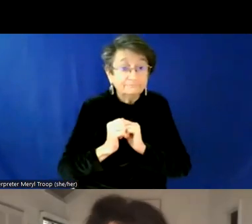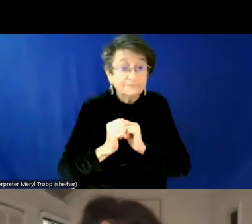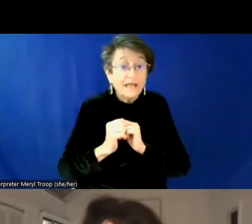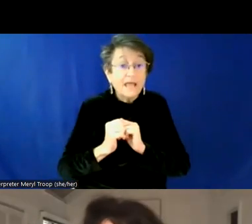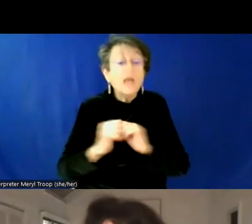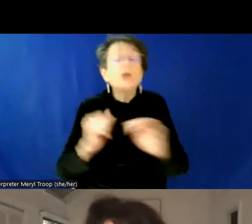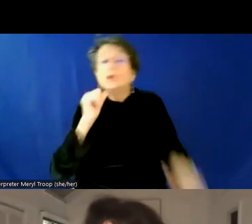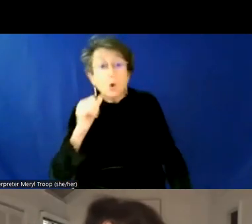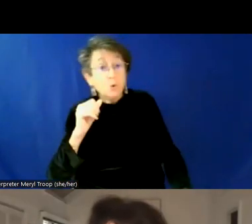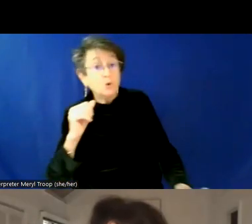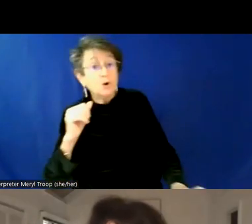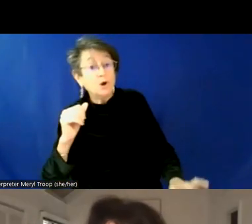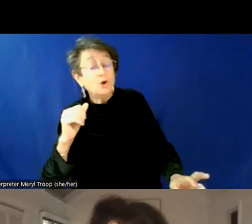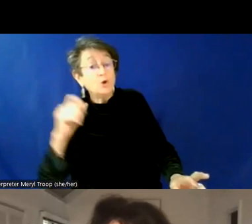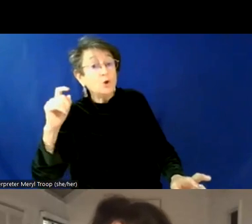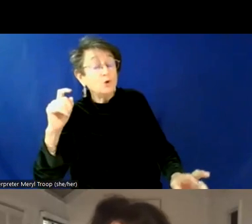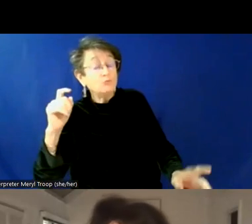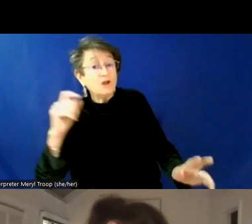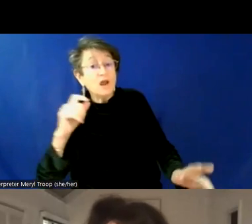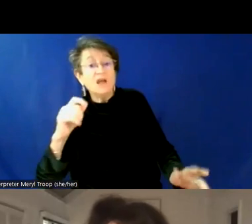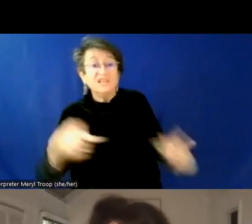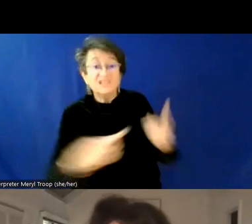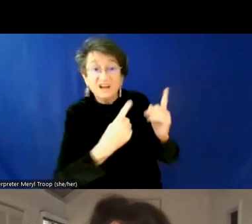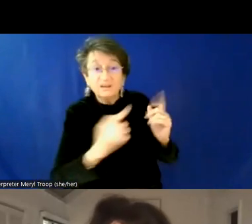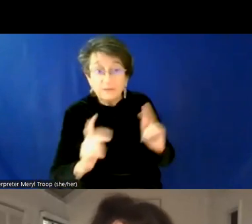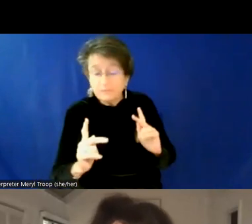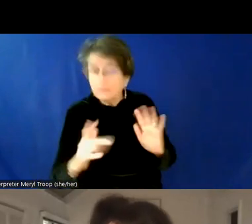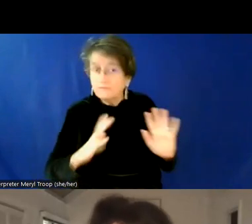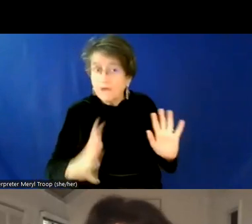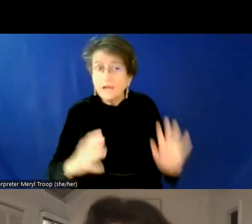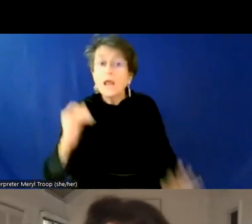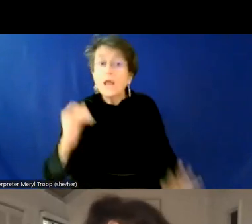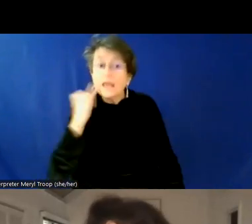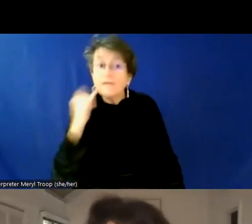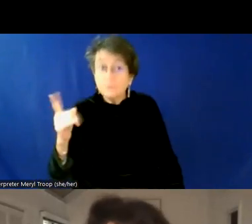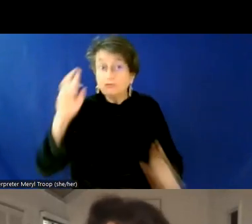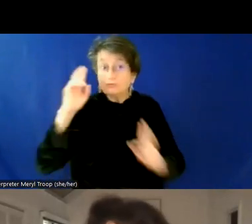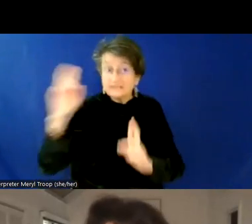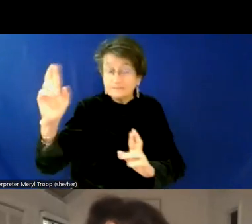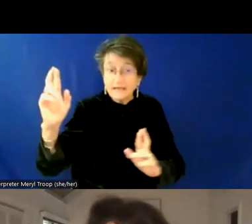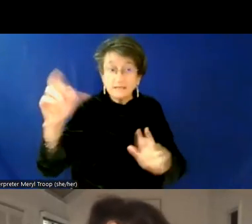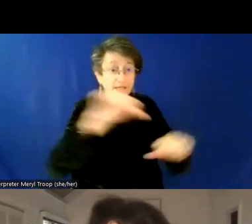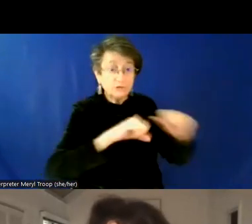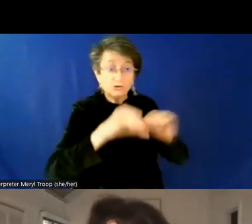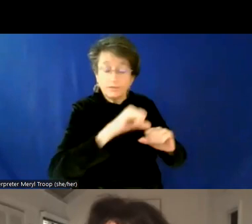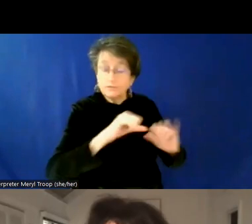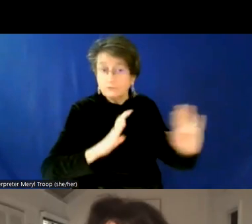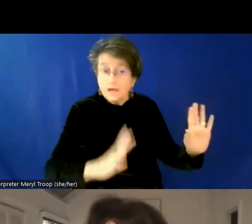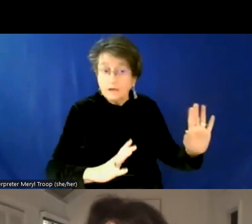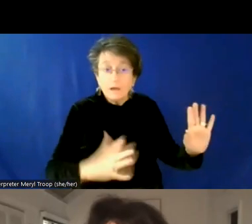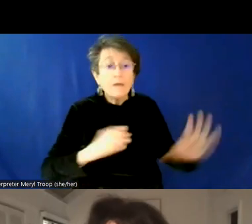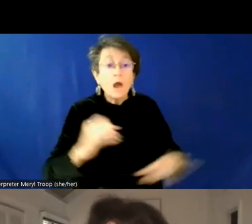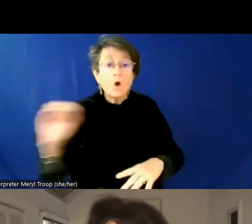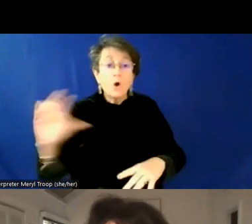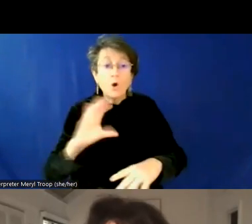a different story. And, and some of my, my colleagues on, on this call can probably they're, they're in the front lines, you know, dealing with that, but as long as